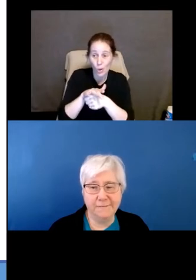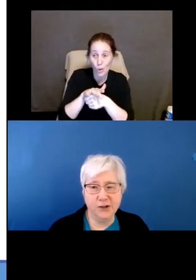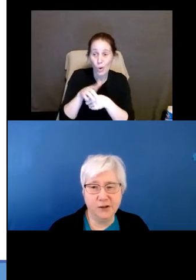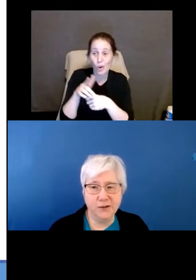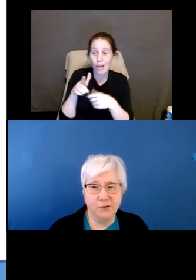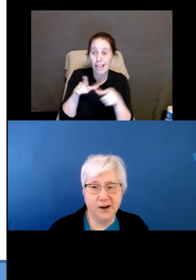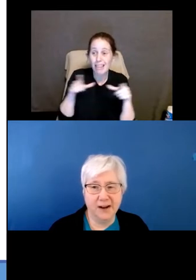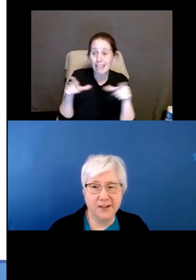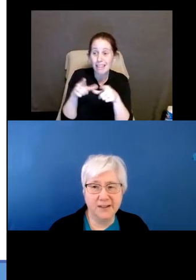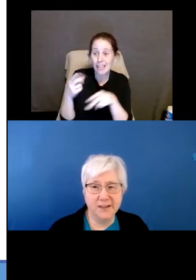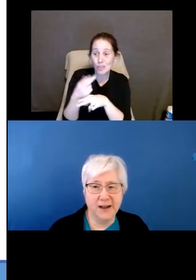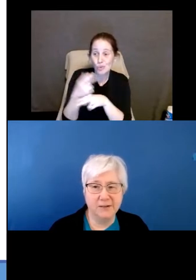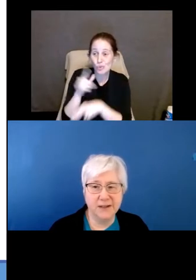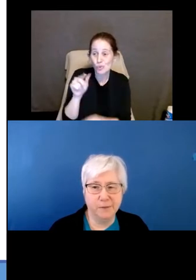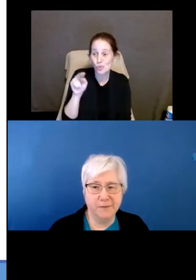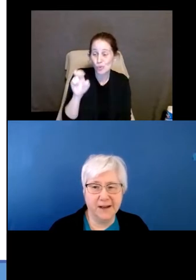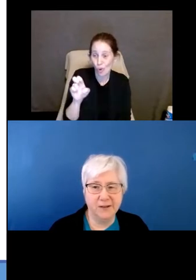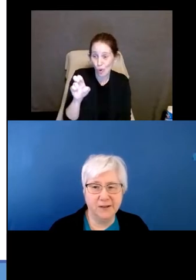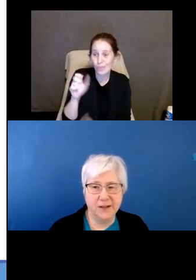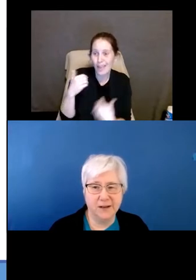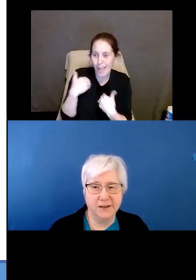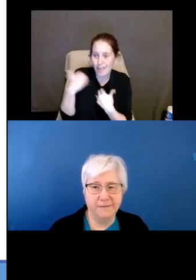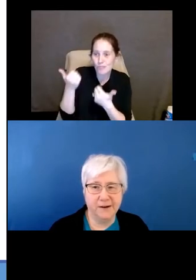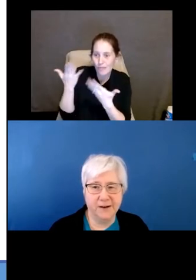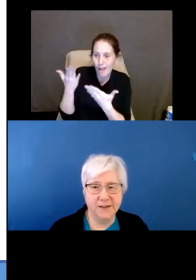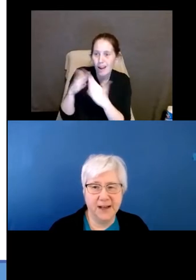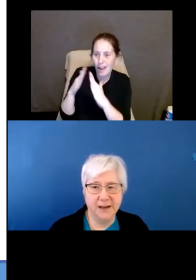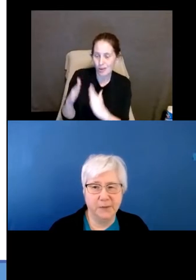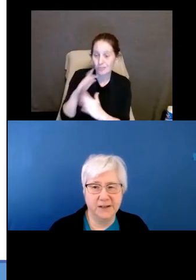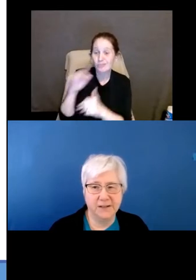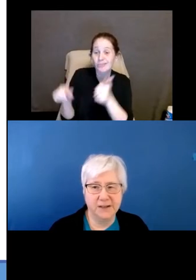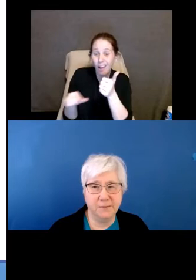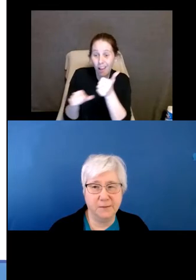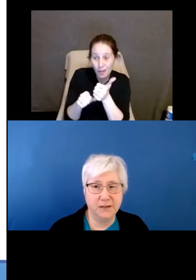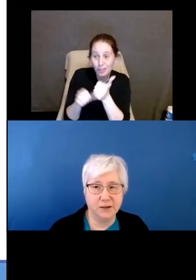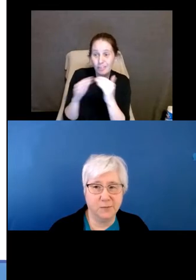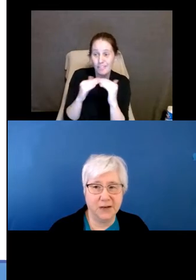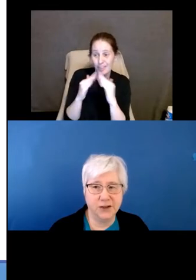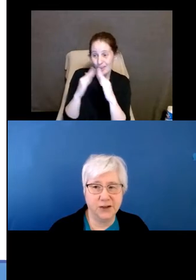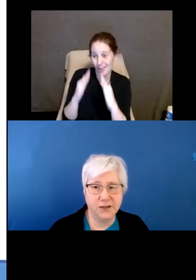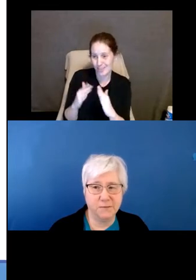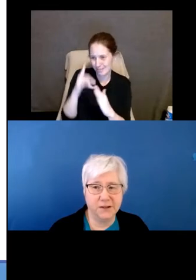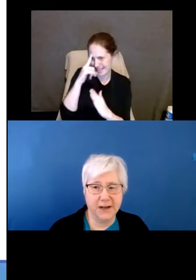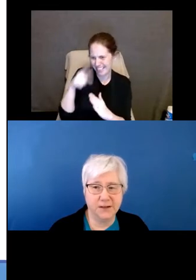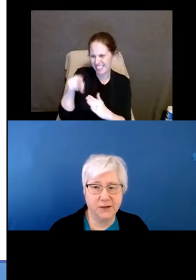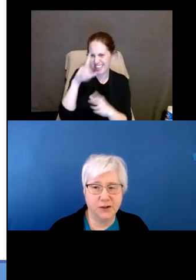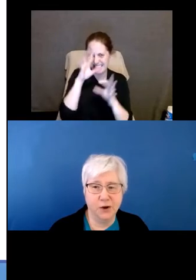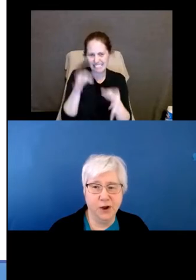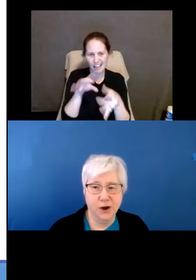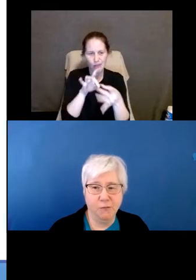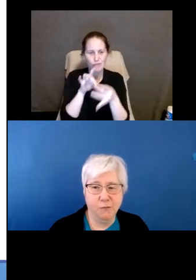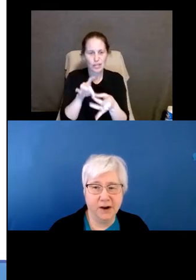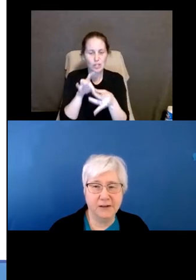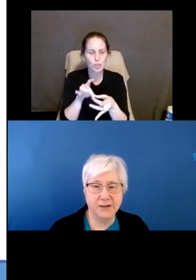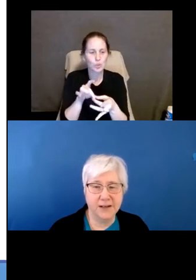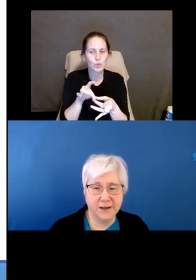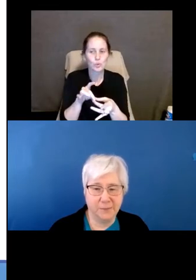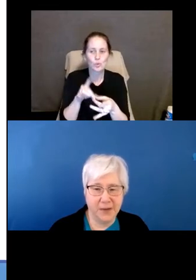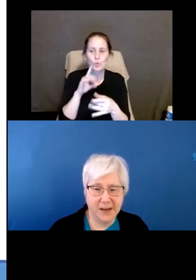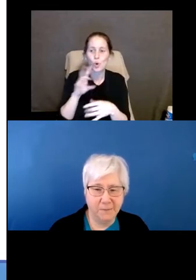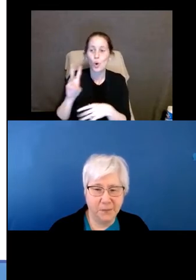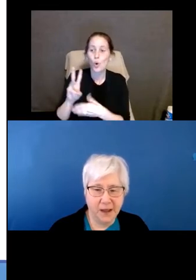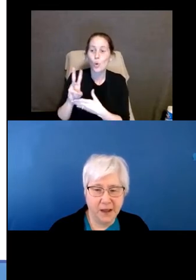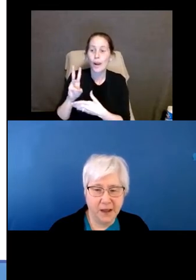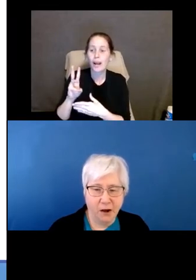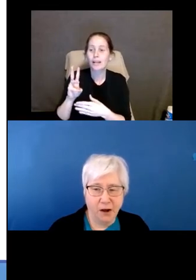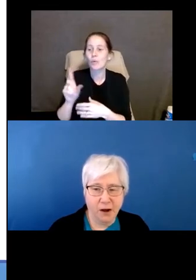zoning officials who are also housing providers under the Fair Housing Act because they make determinations relating to where fair housing can